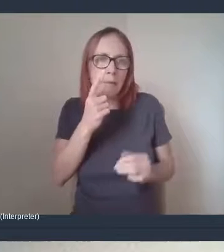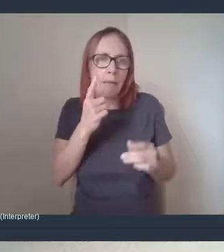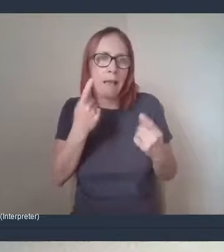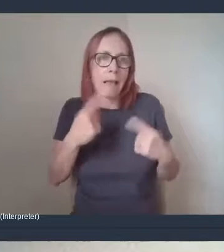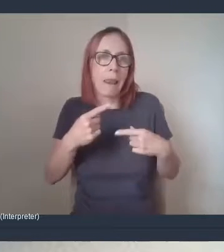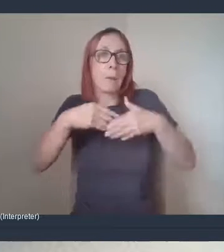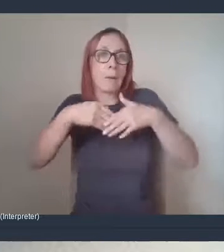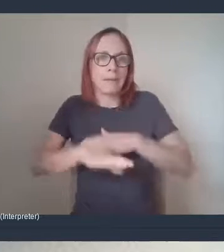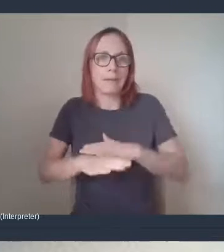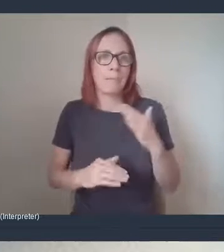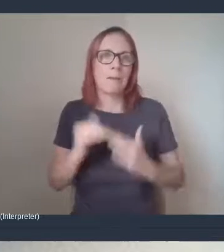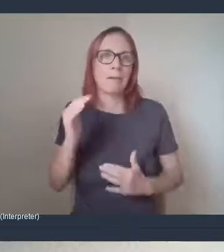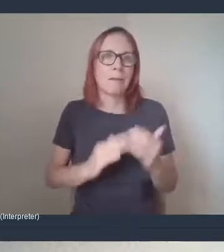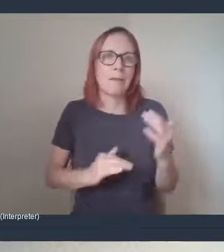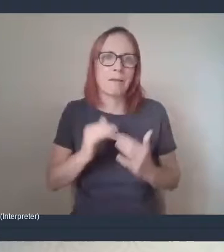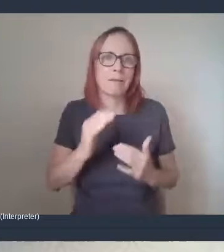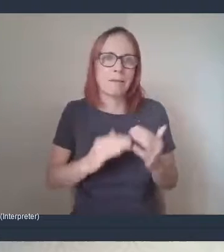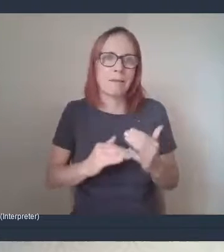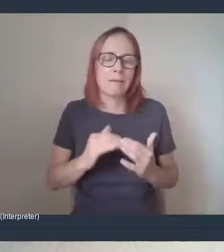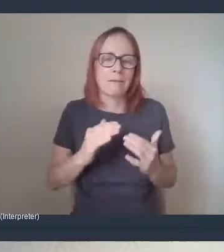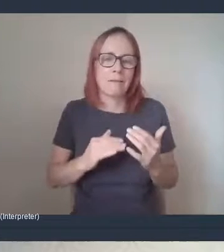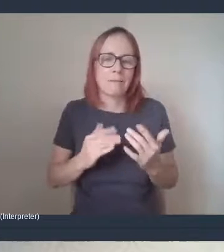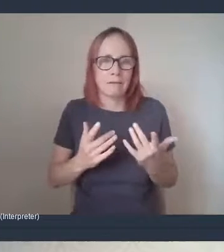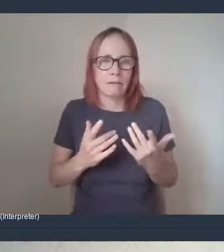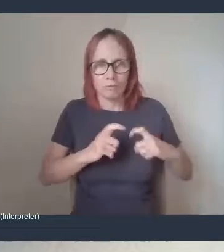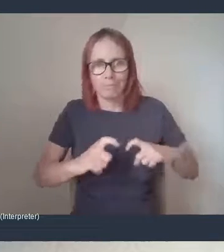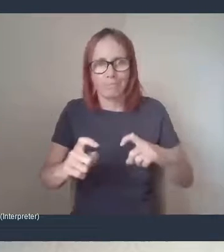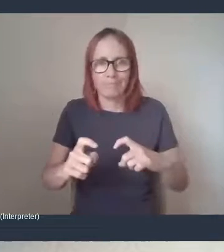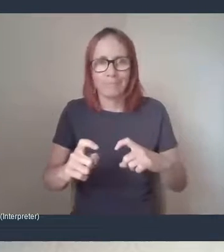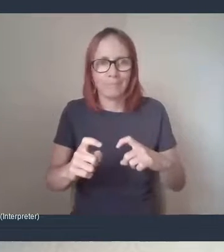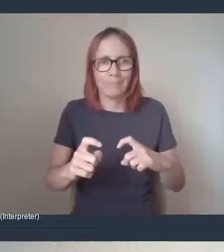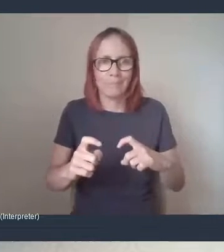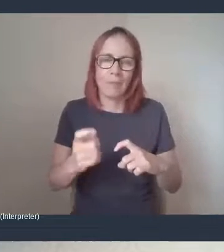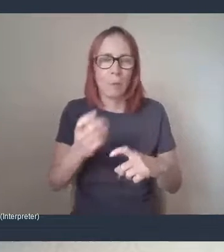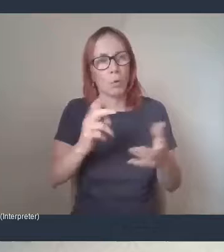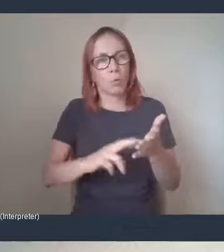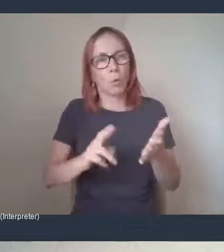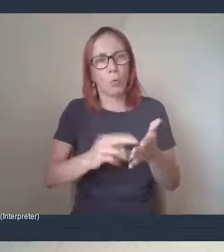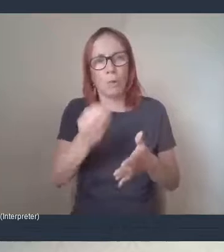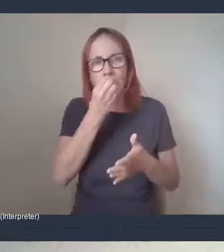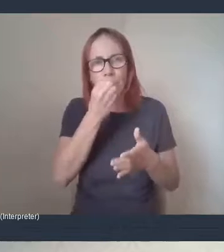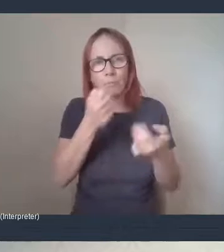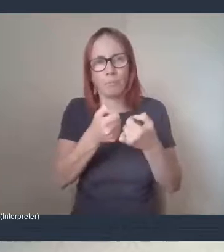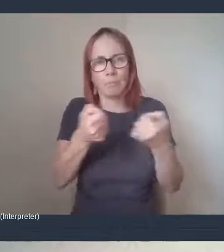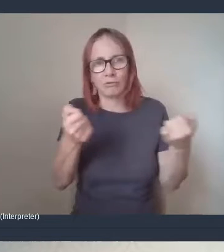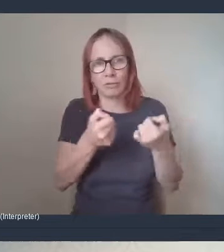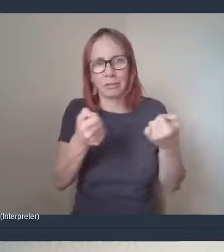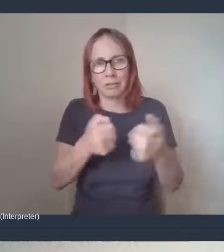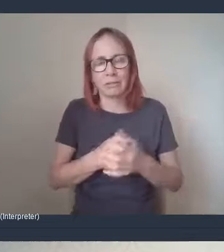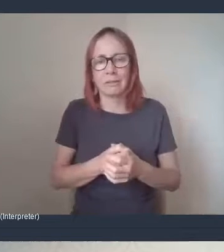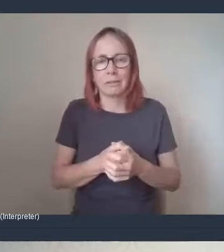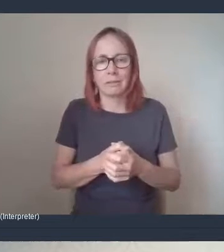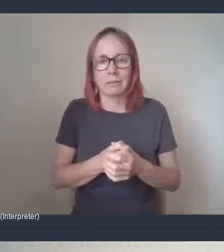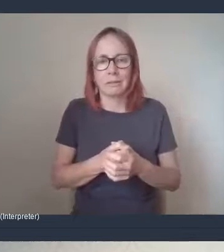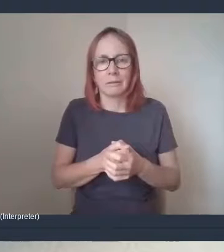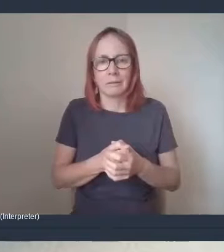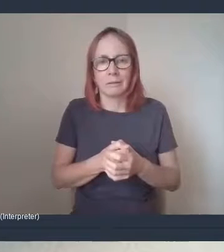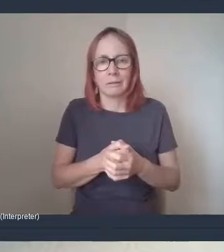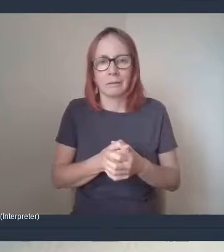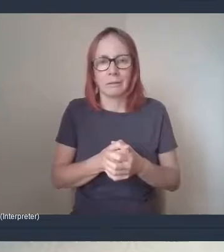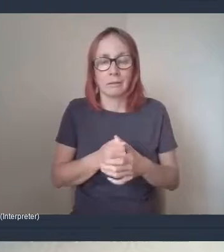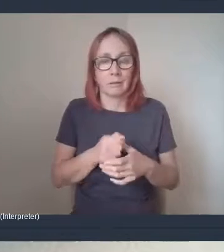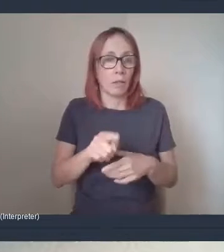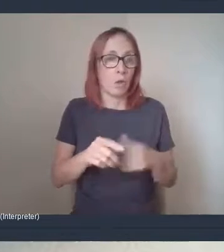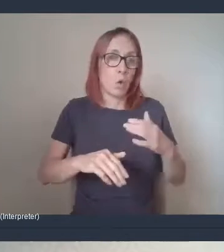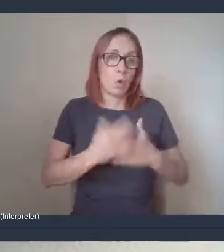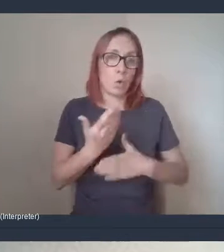people back in to continue our pantry as normal. The demand for the signing up of new members